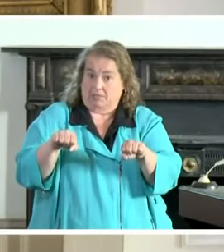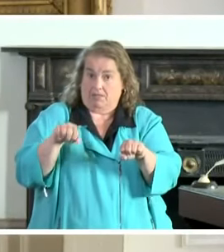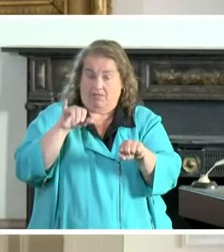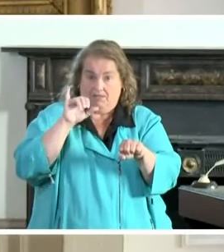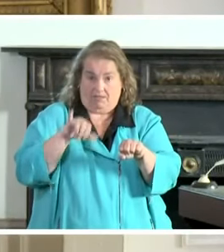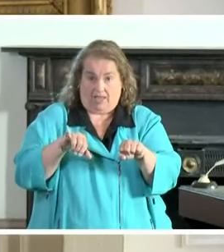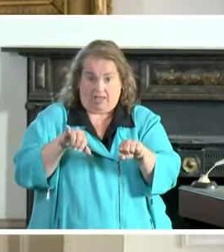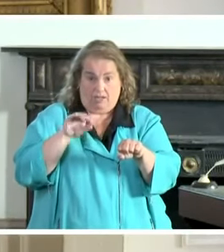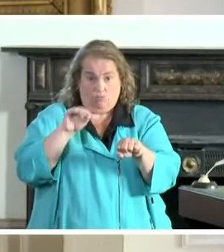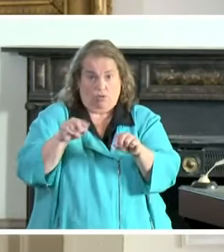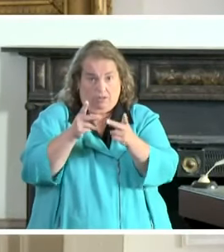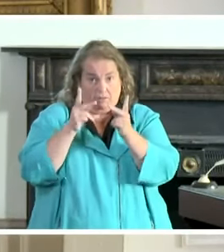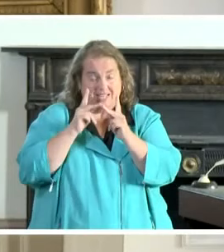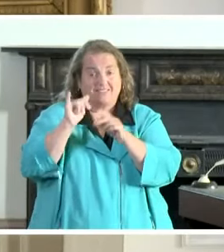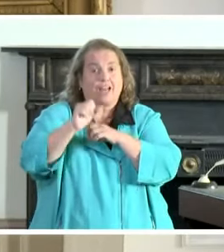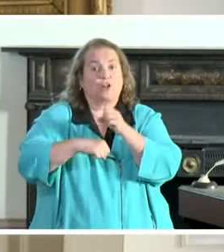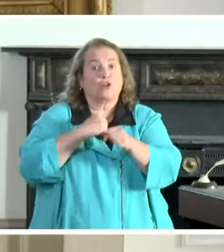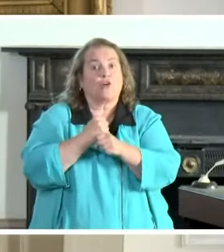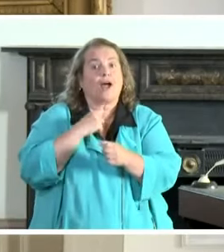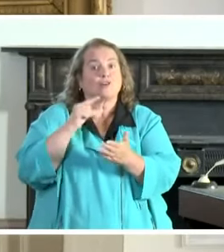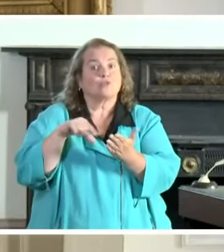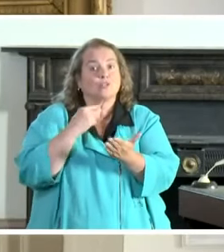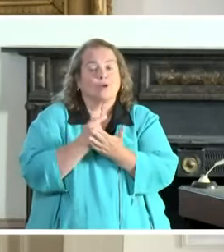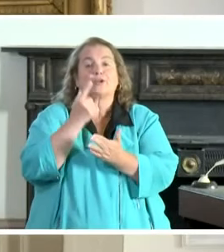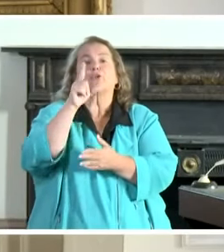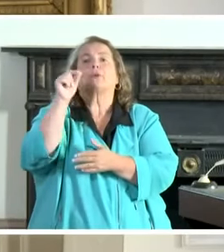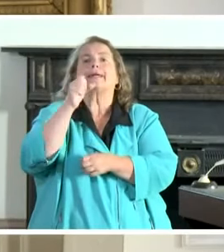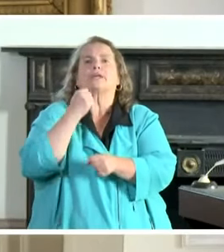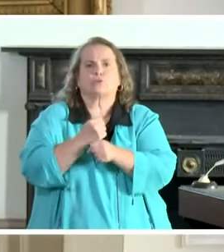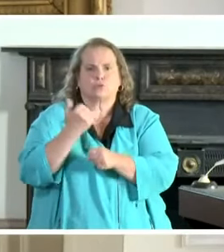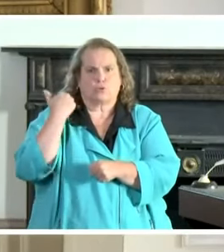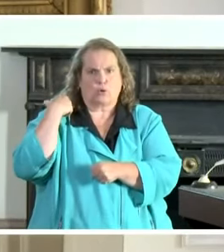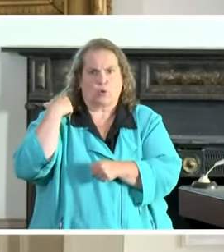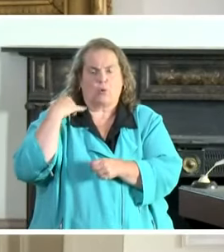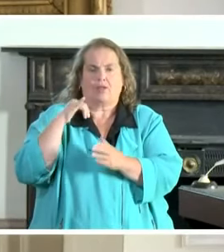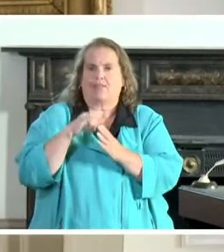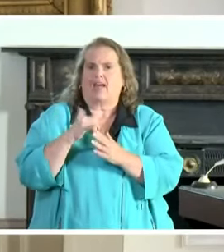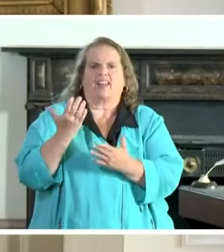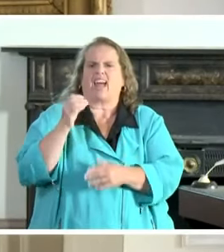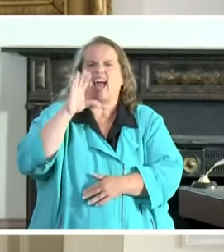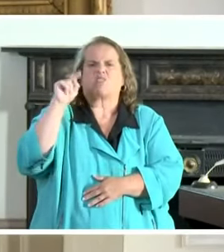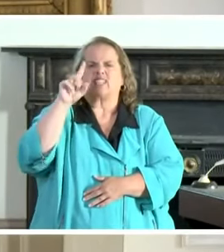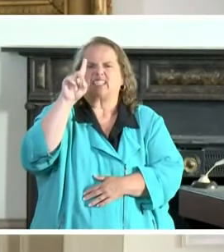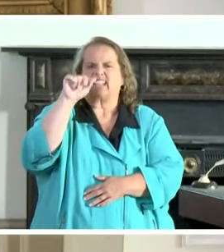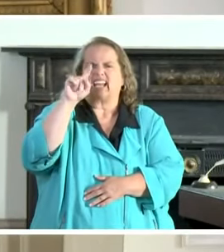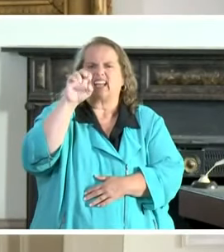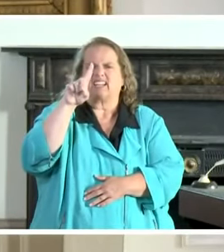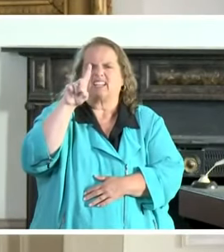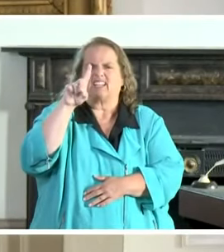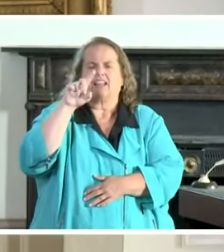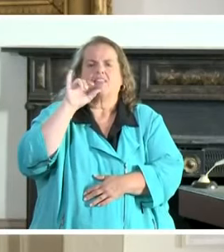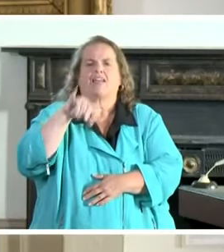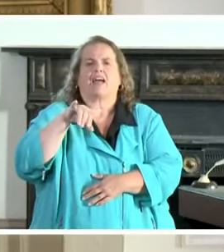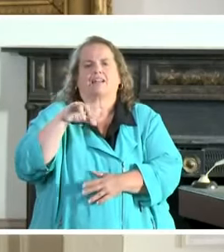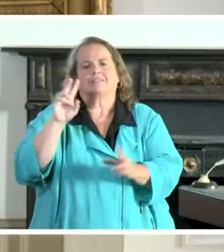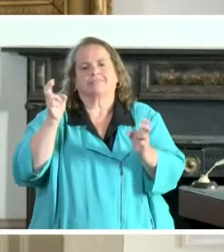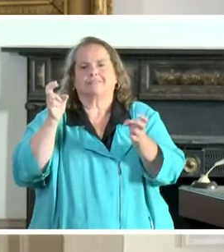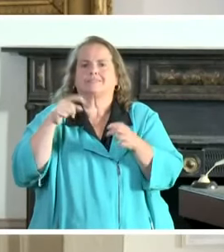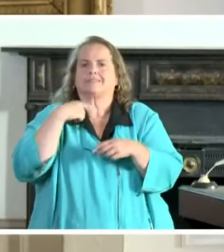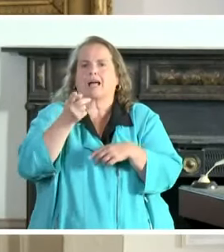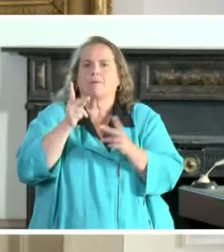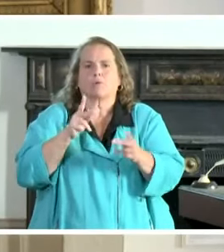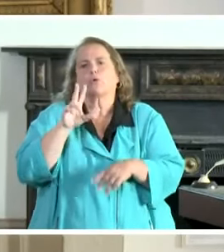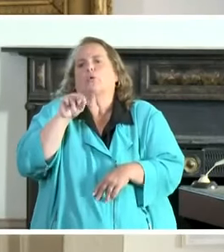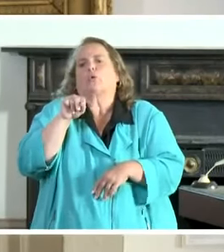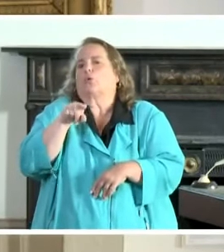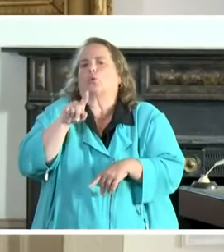was put into place the year I graduated from college, 20 years ago, that is outdated and meant to tell people no, but we are working through that. One